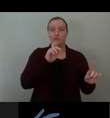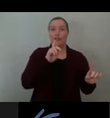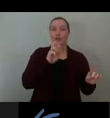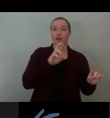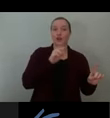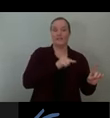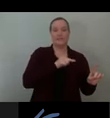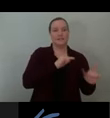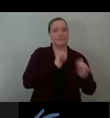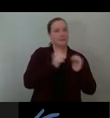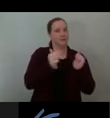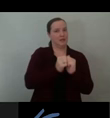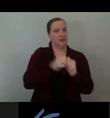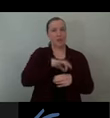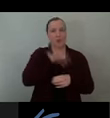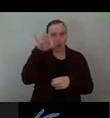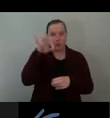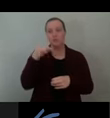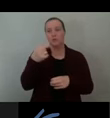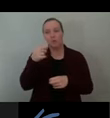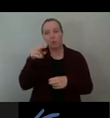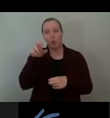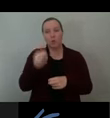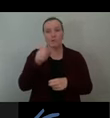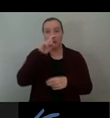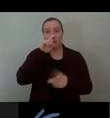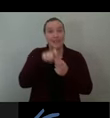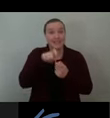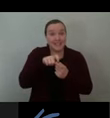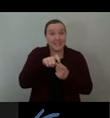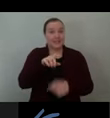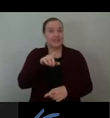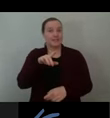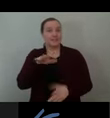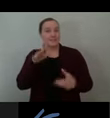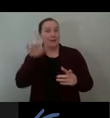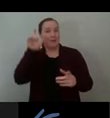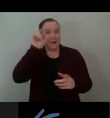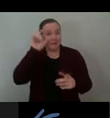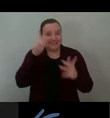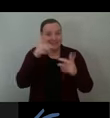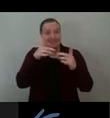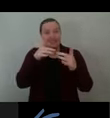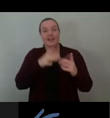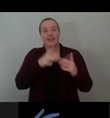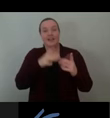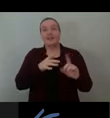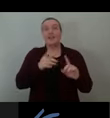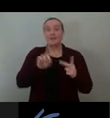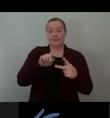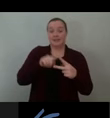pirates for best costume at the Bentway. Tinker joins the other outdoor decorations installed for the holidays.